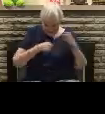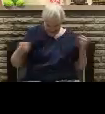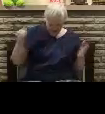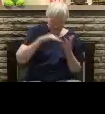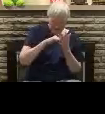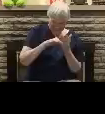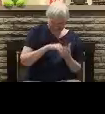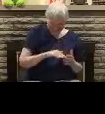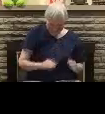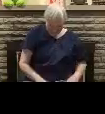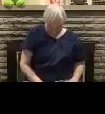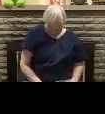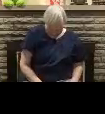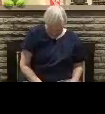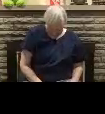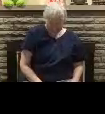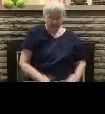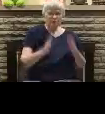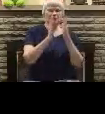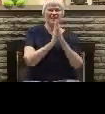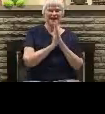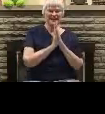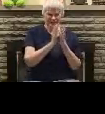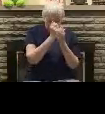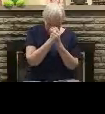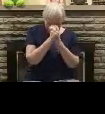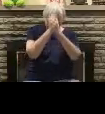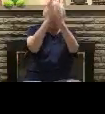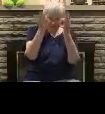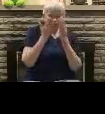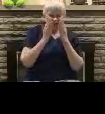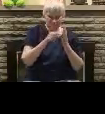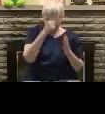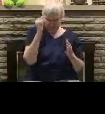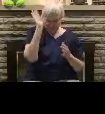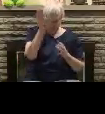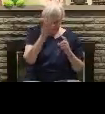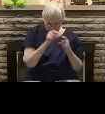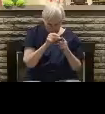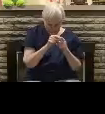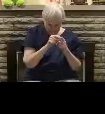saves. Amen? Let's pray. Father we thank you Lord for this time in your word.